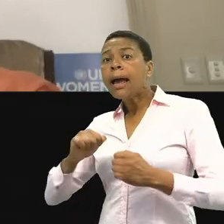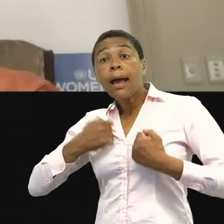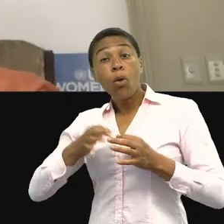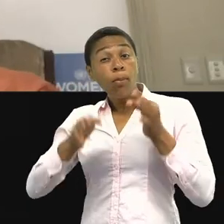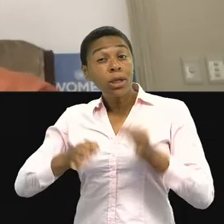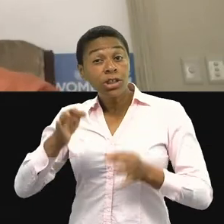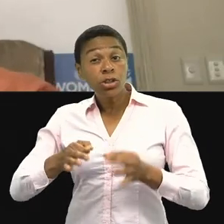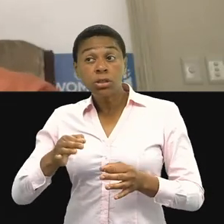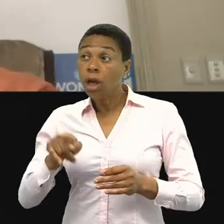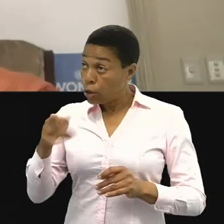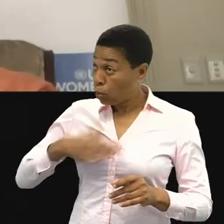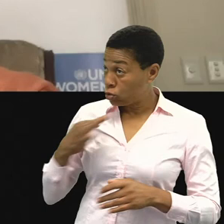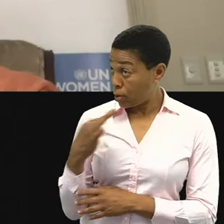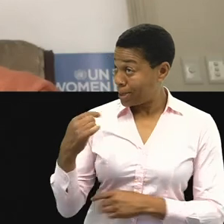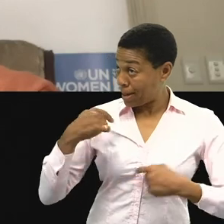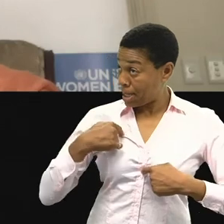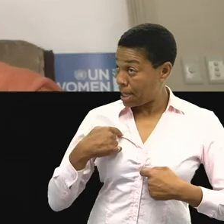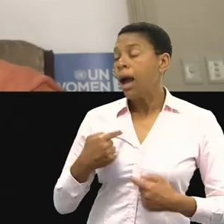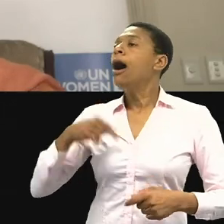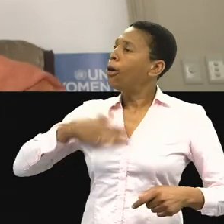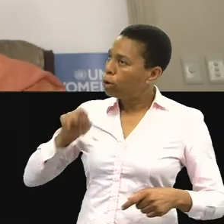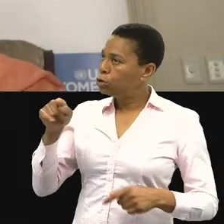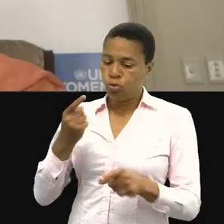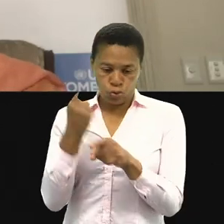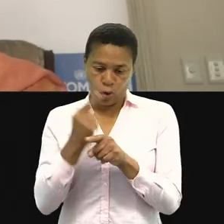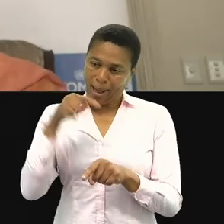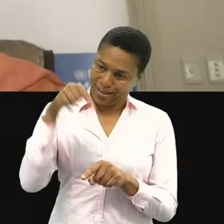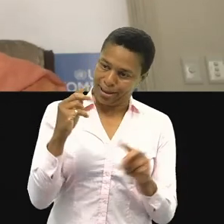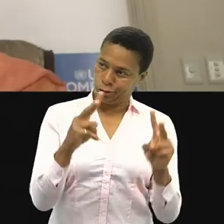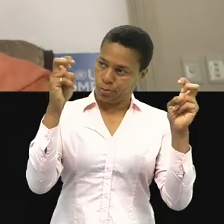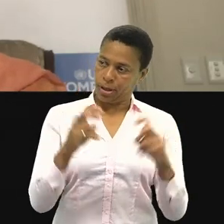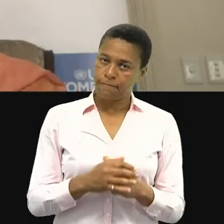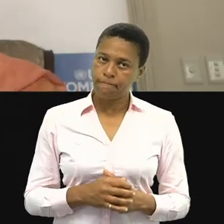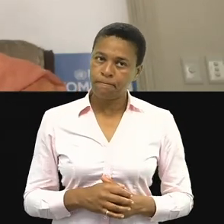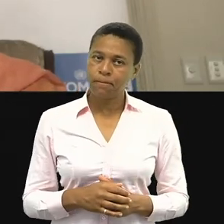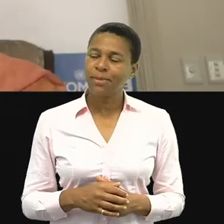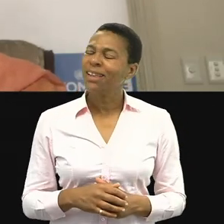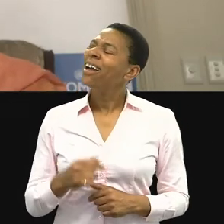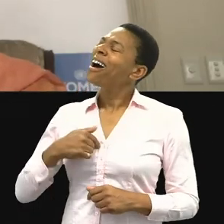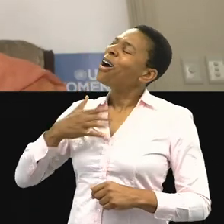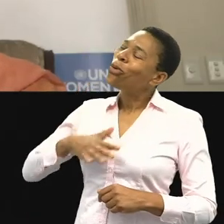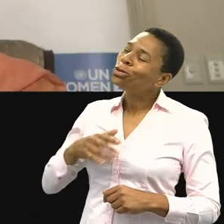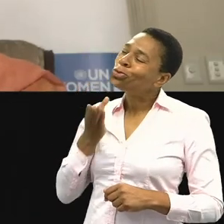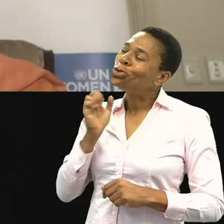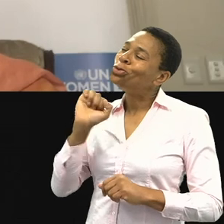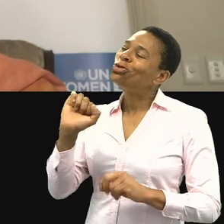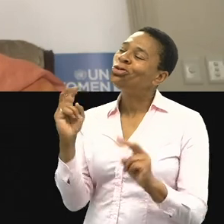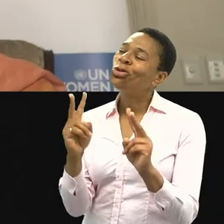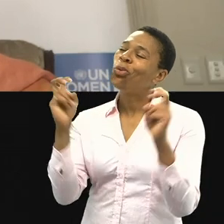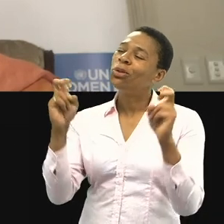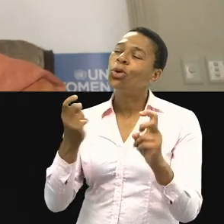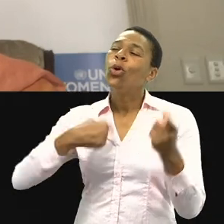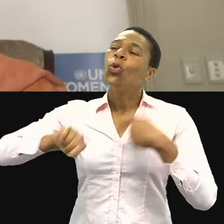ask questions about these things. Okay. So I'm going to end on your quote. Radical impatience. We need radical